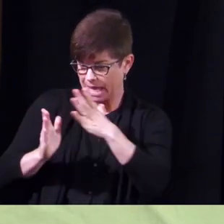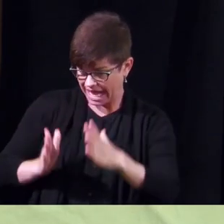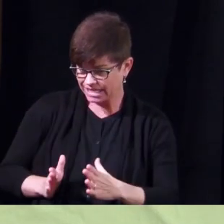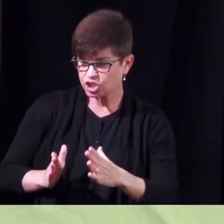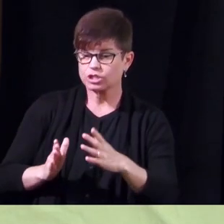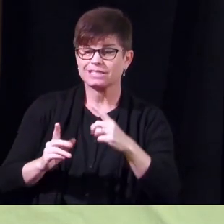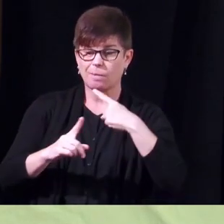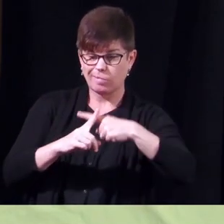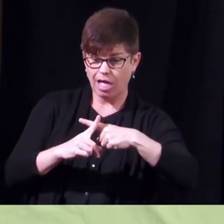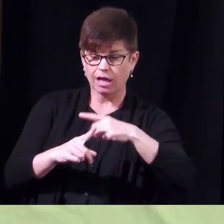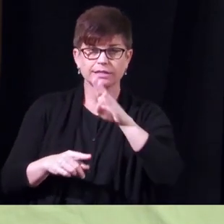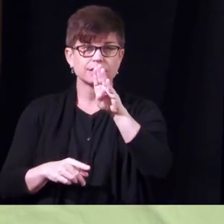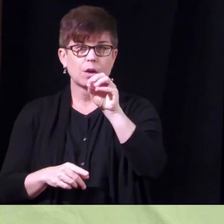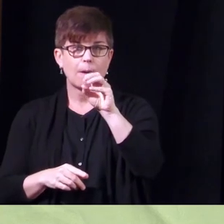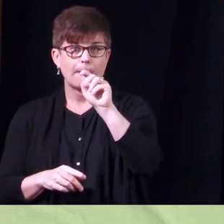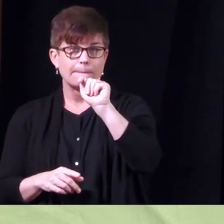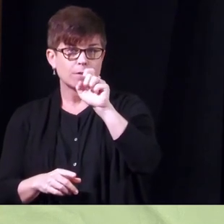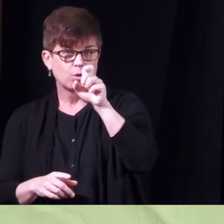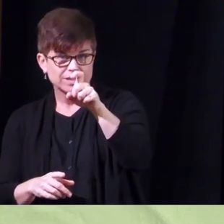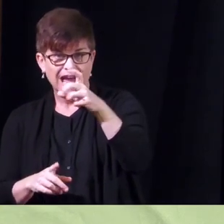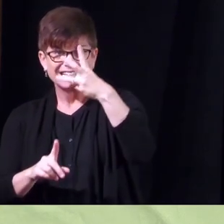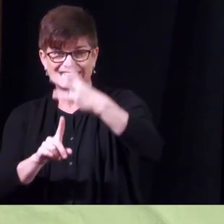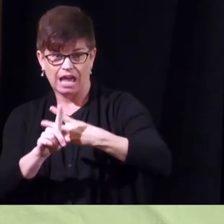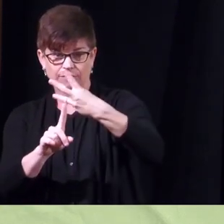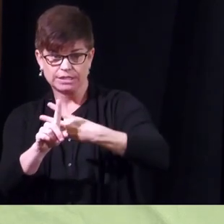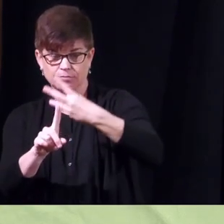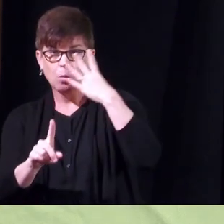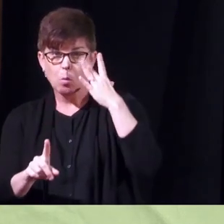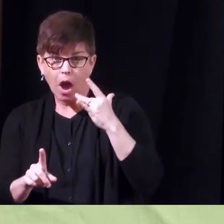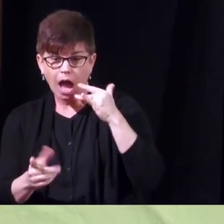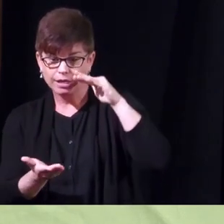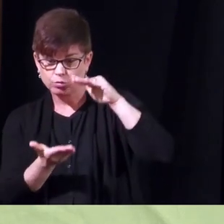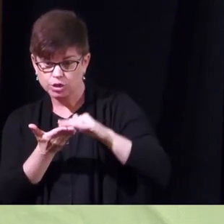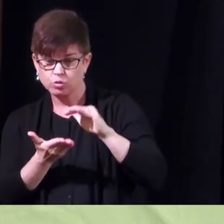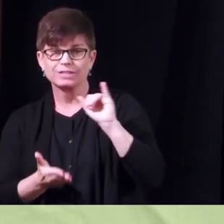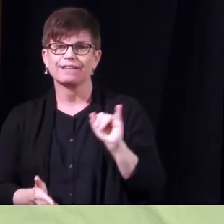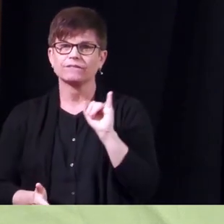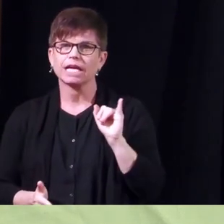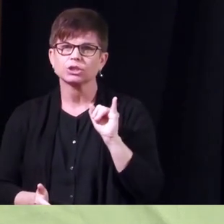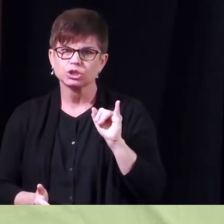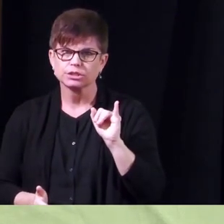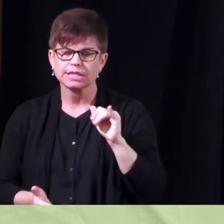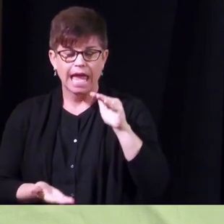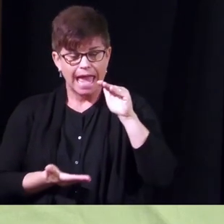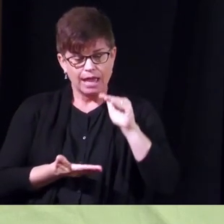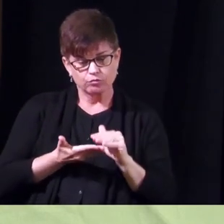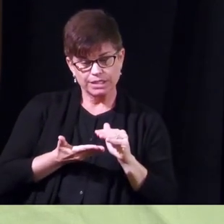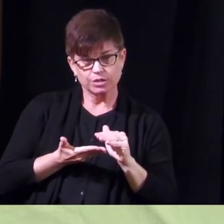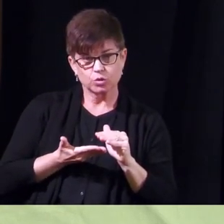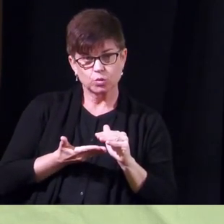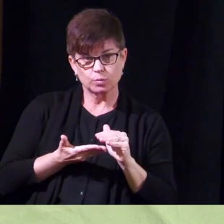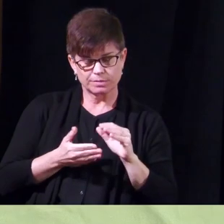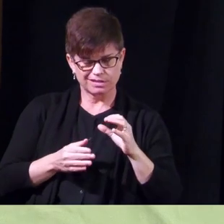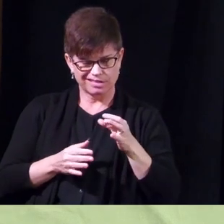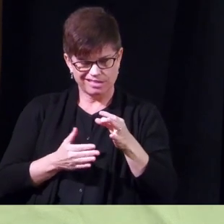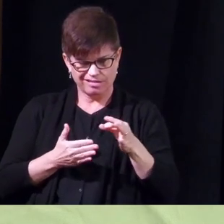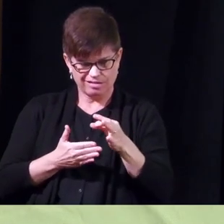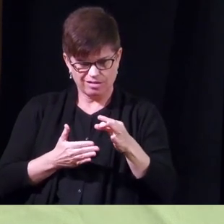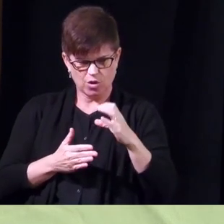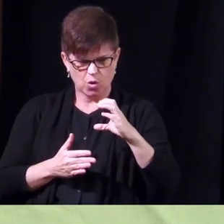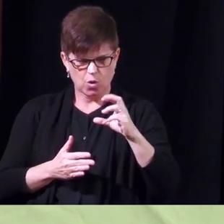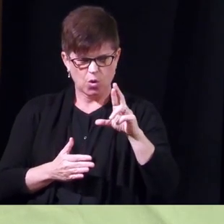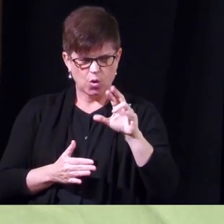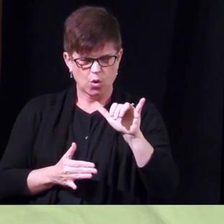six months because it seems to reduce her her infections and it seems to reduce the crystals that form in her uh bladder